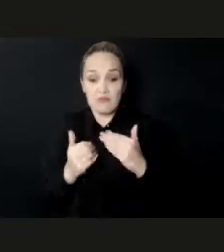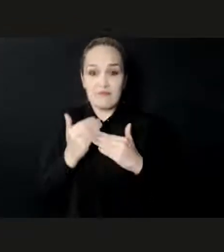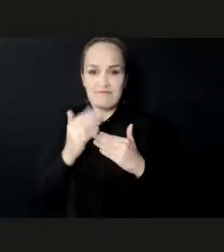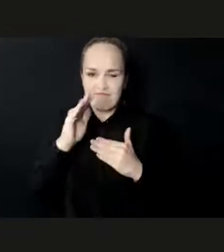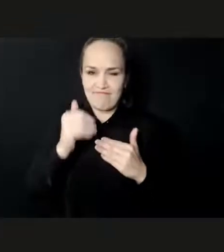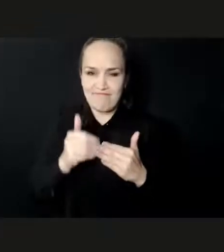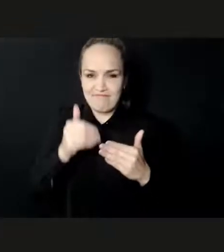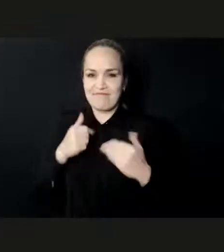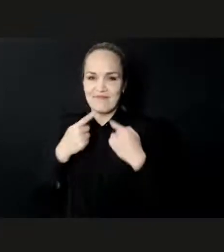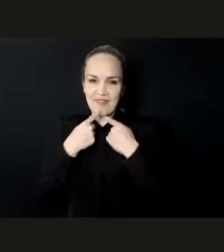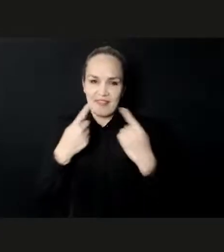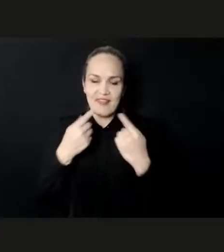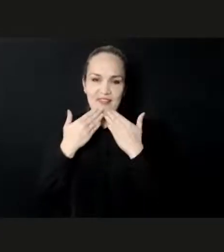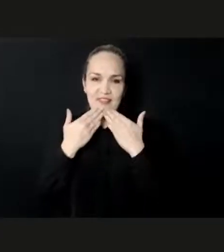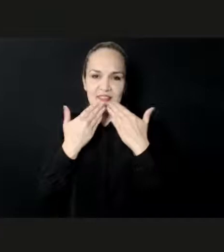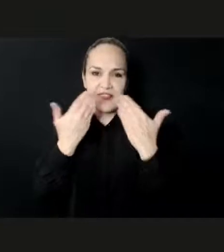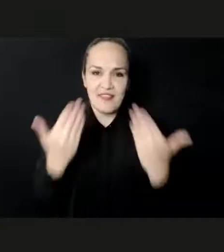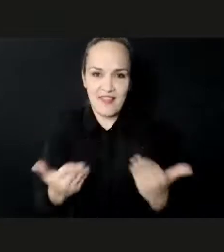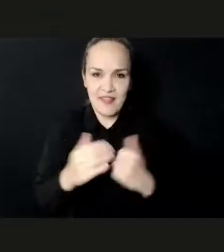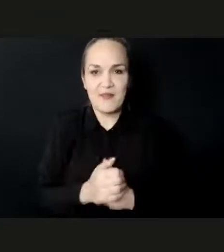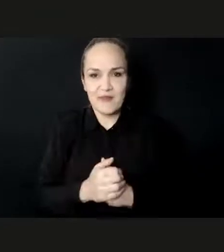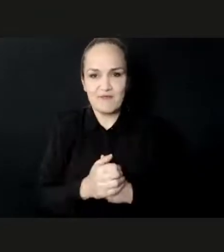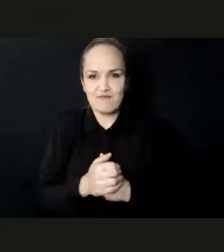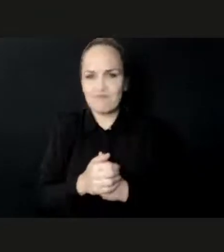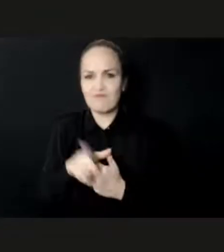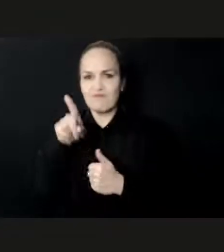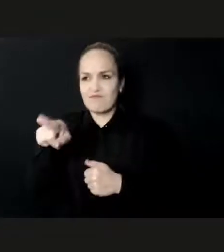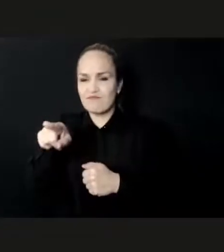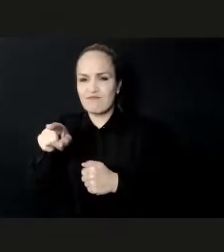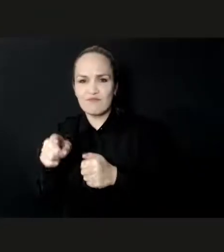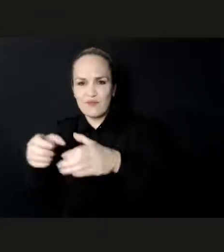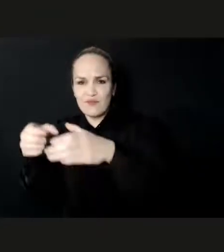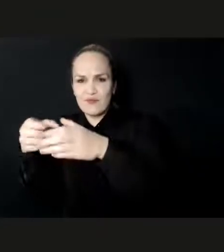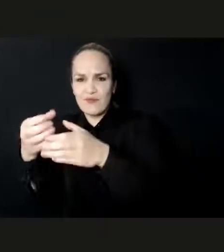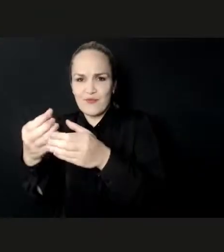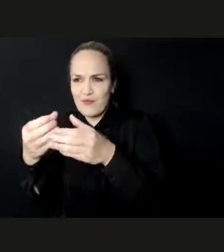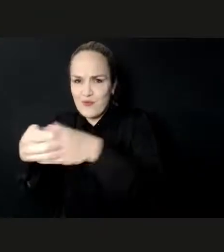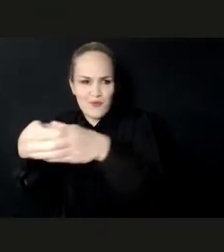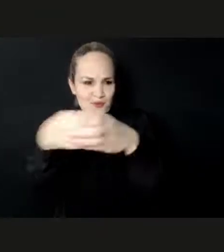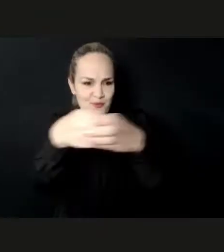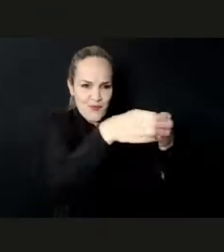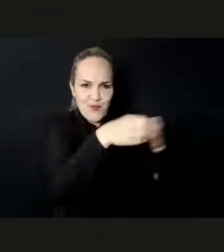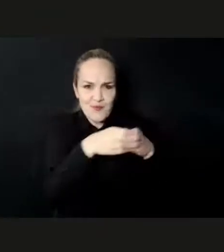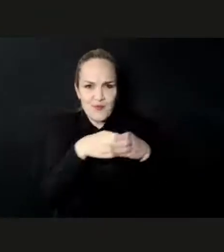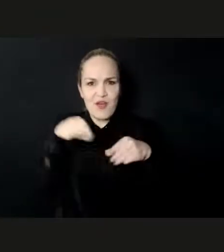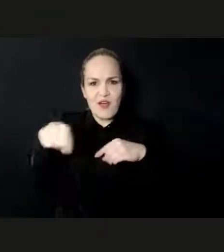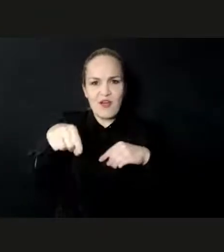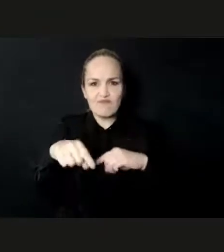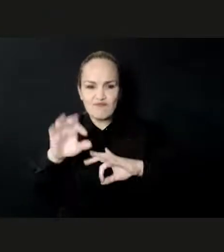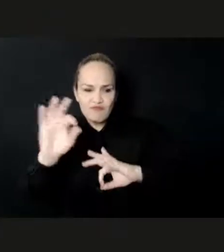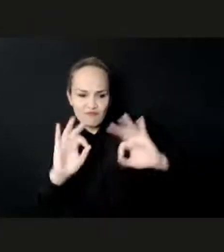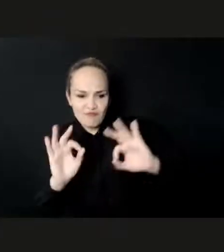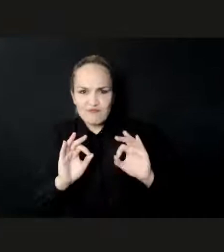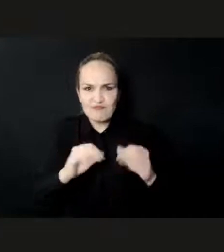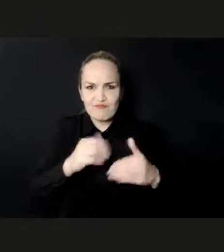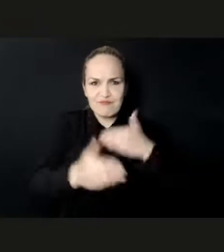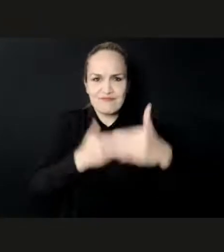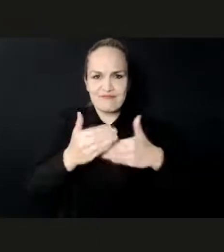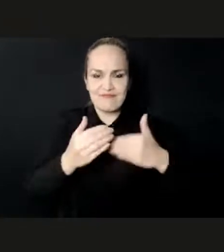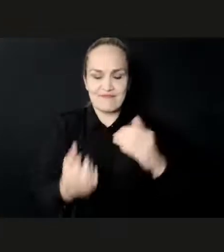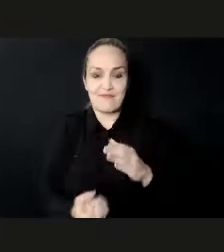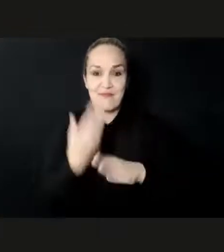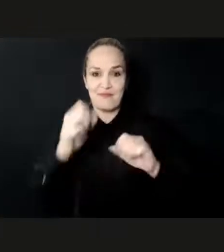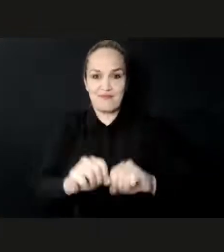Diplomacy for organizing this event at the margins of UNCTAD 15. It comes at a very